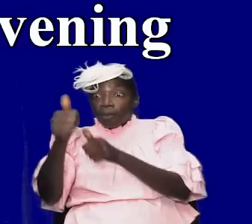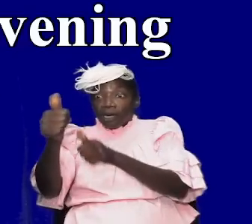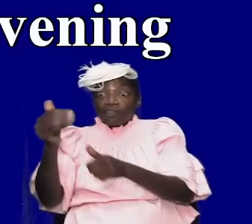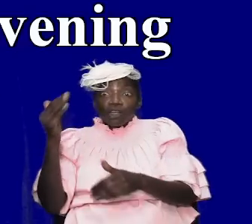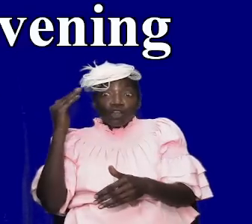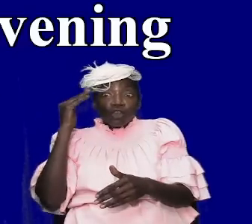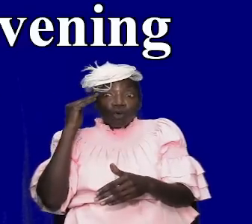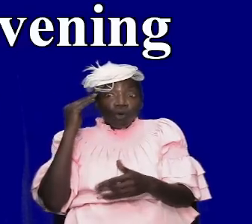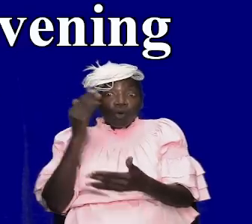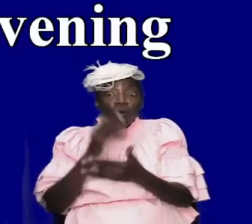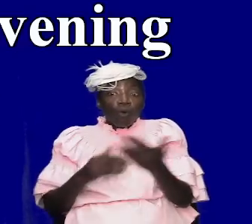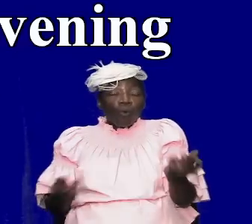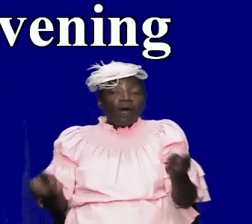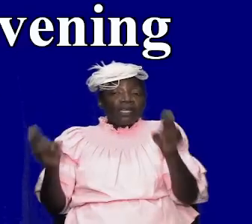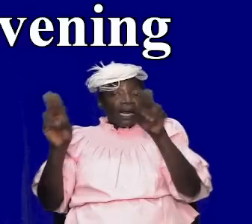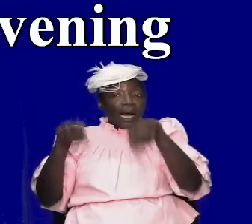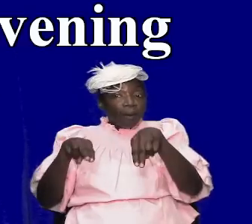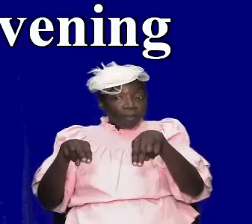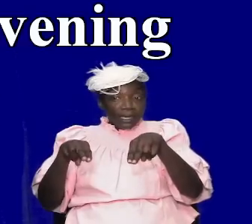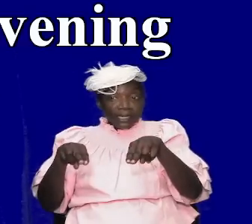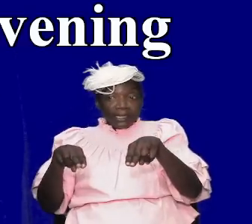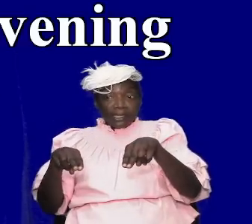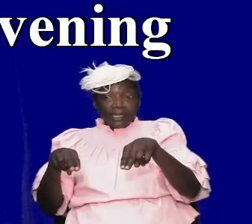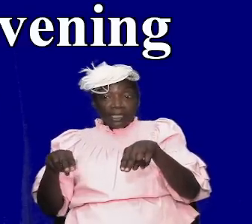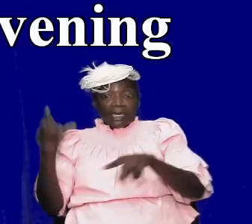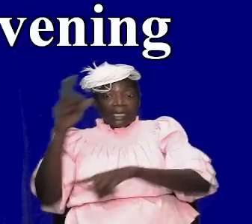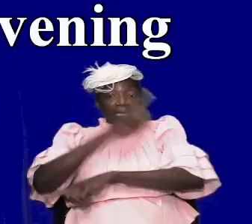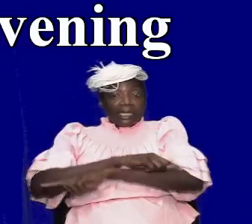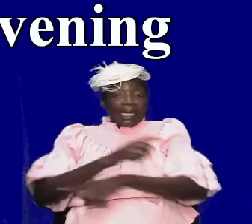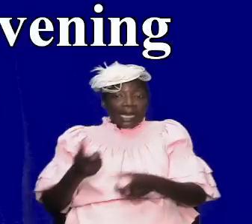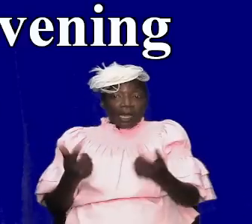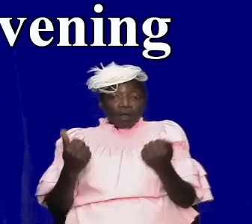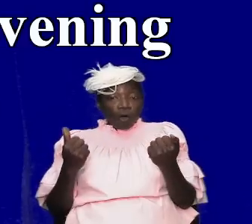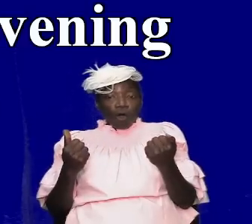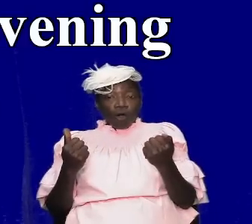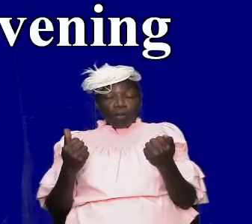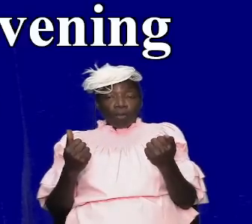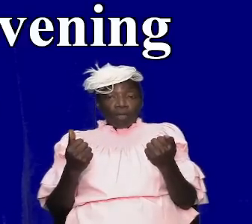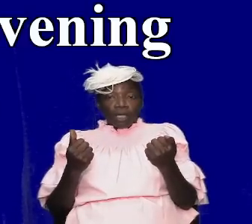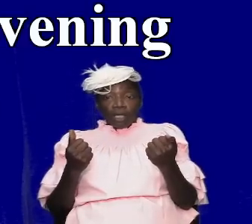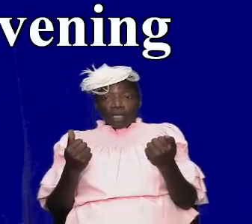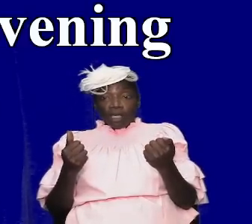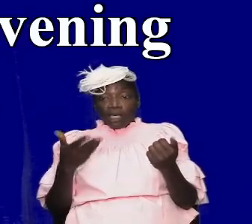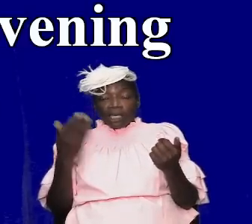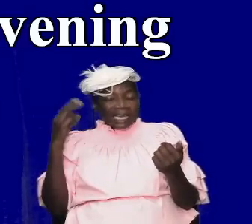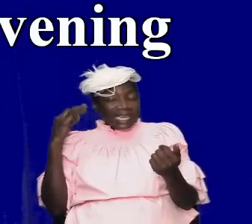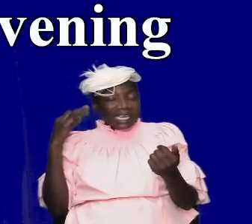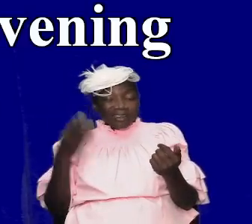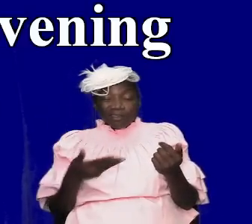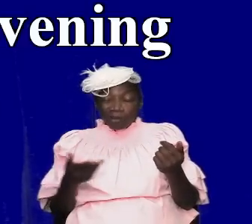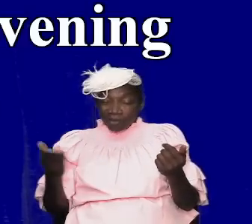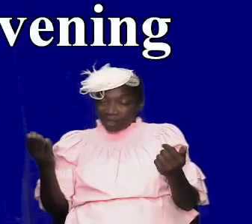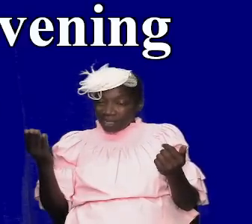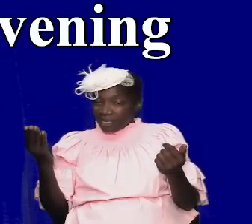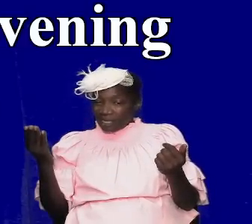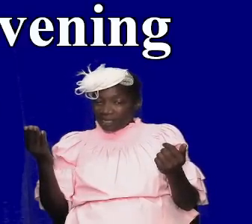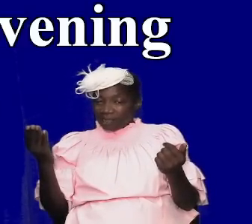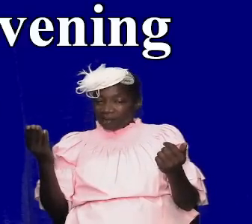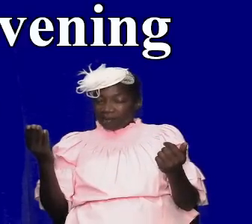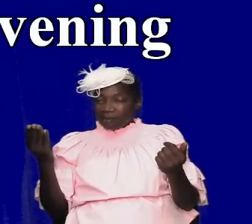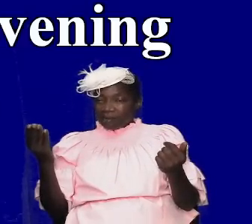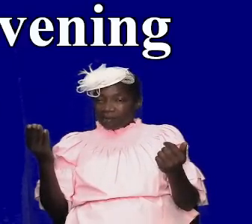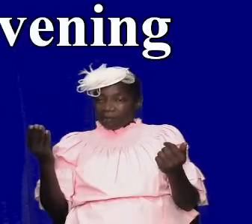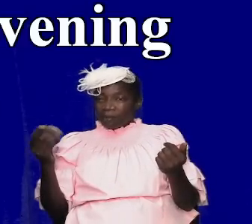the disciples knew what was going to happen the day was going to come when we hear some things that are happening when we hear some things